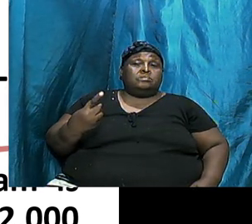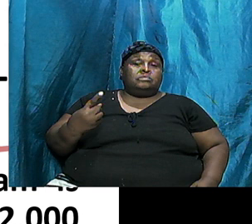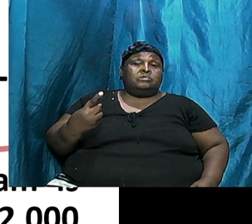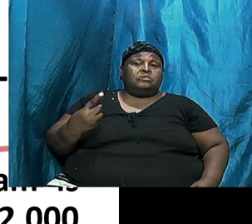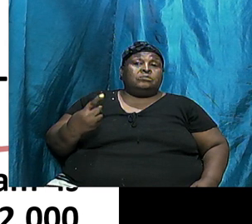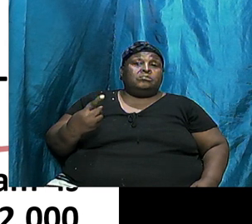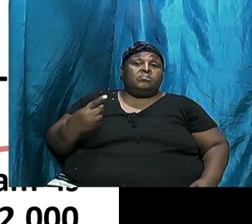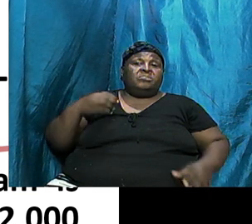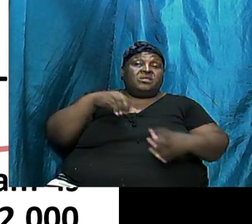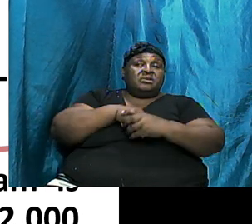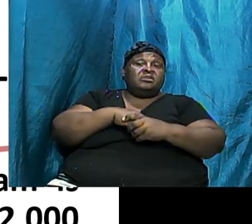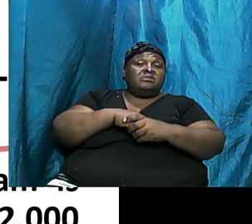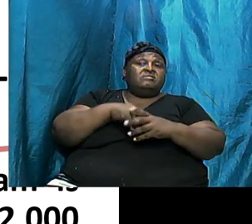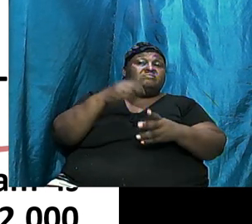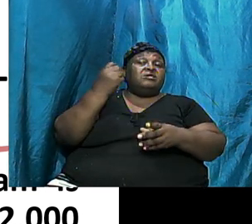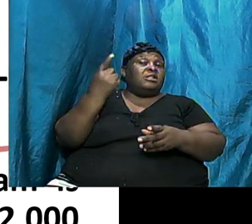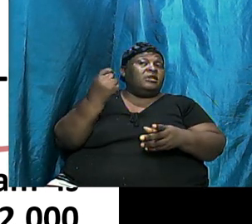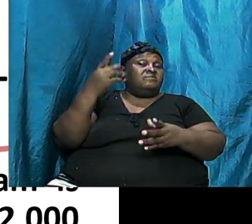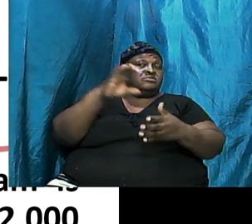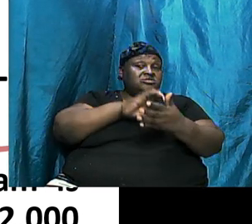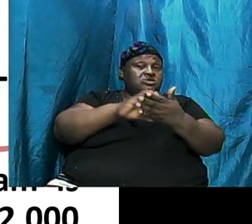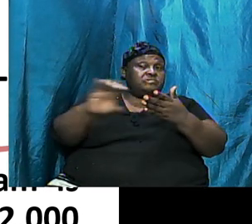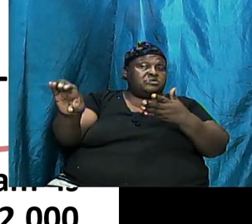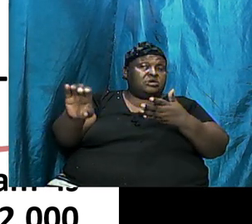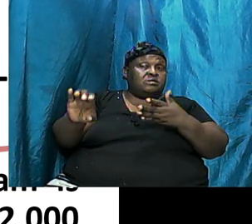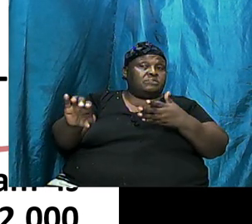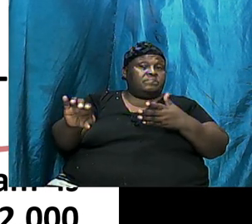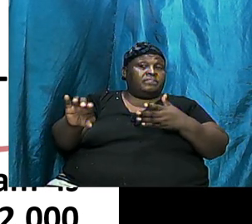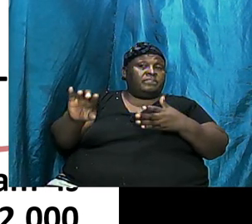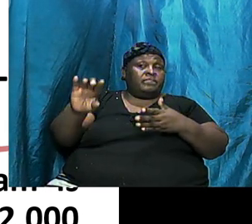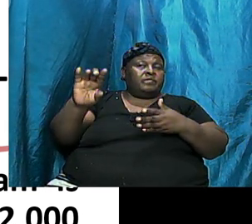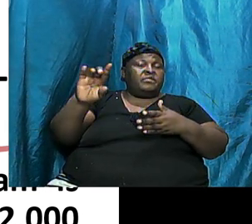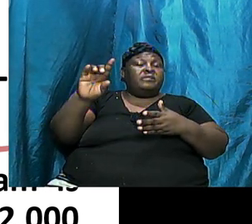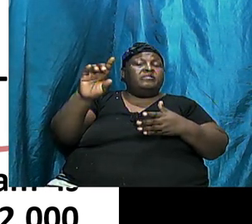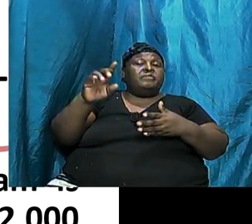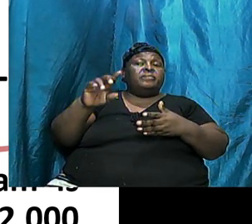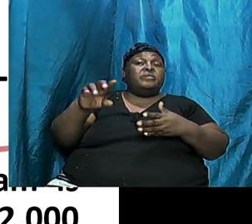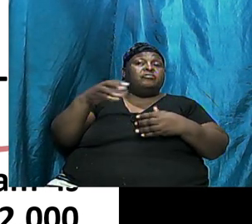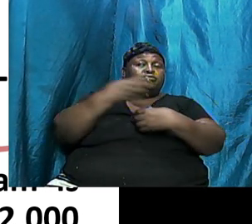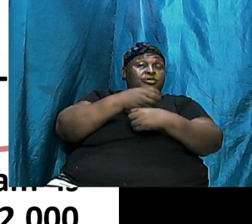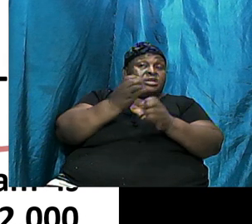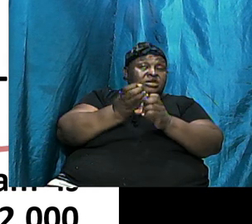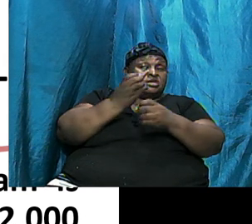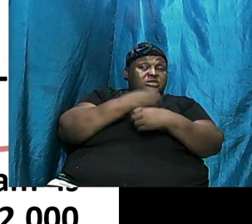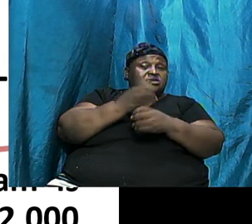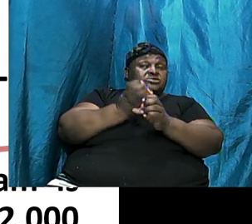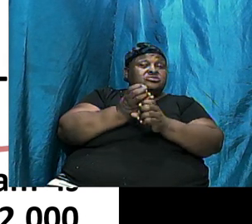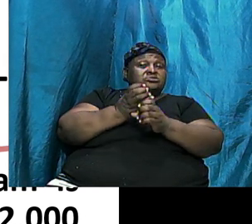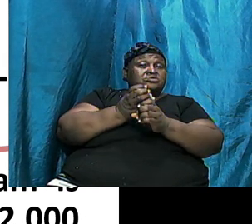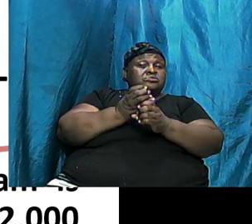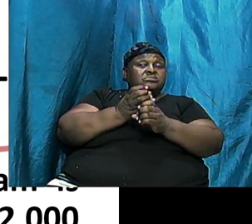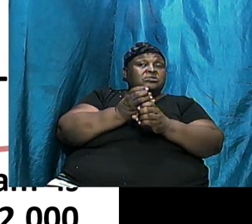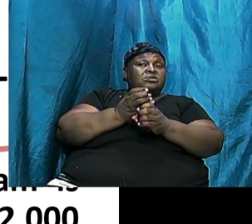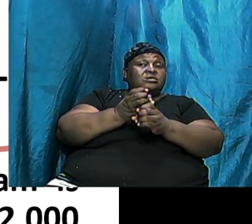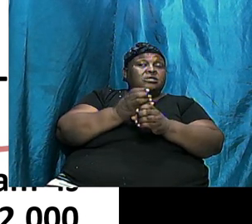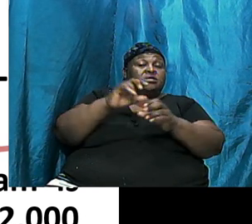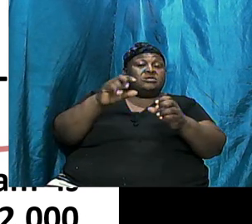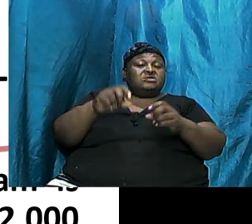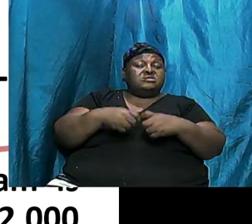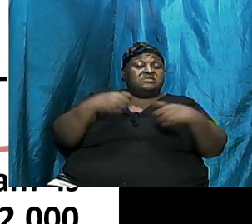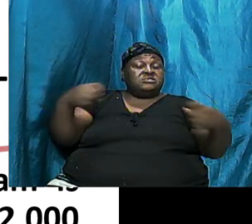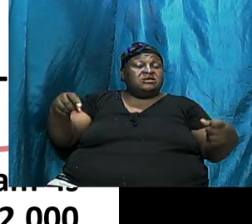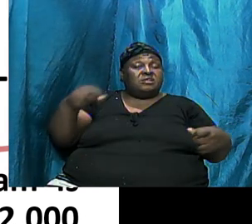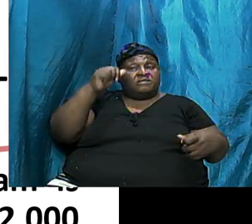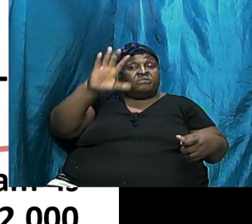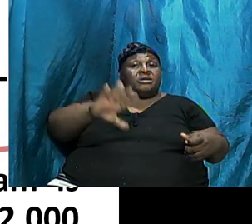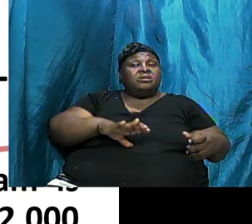Is 11 Chapters The First 11 Chapters Spoke About The Creation It Spoke About The Fall It Spoke About